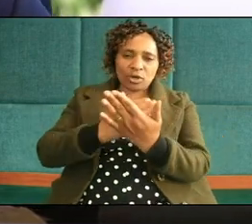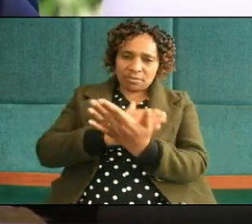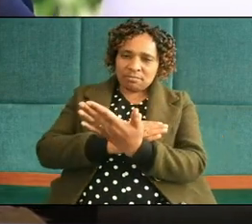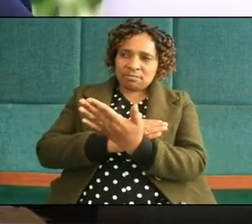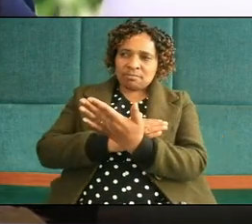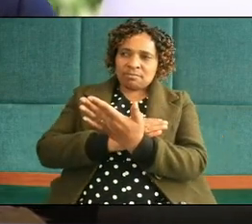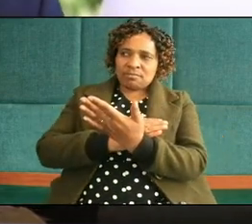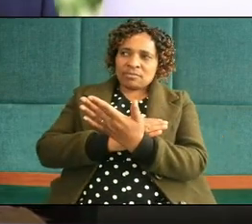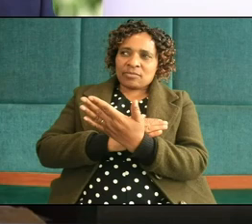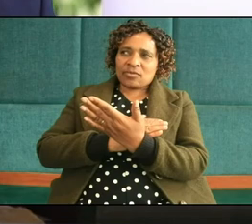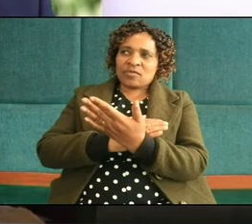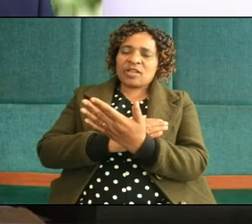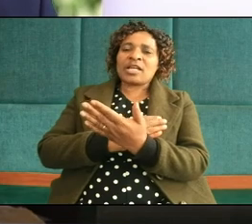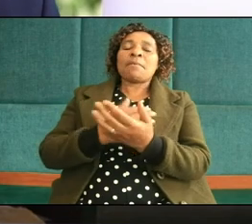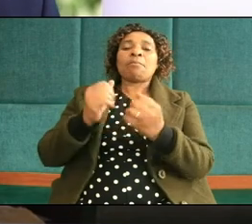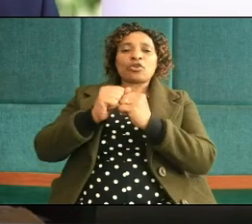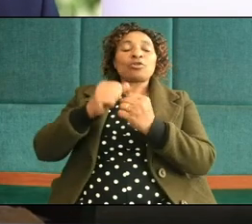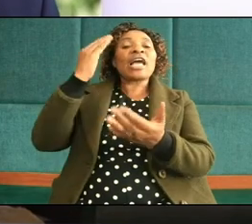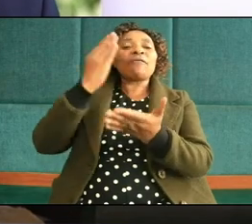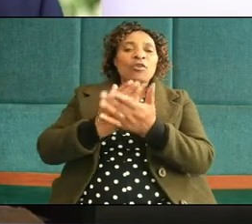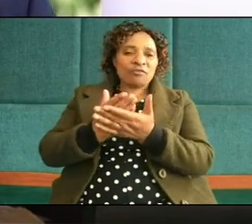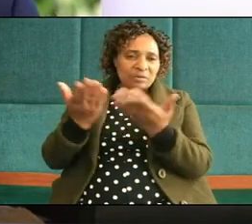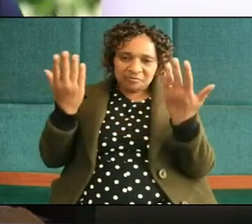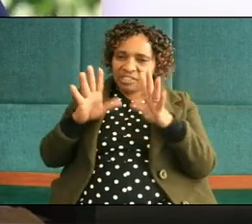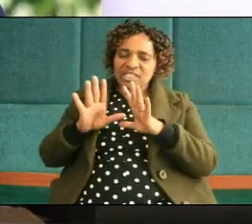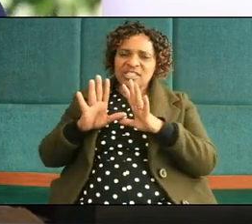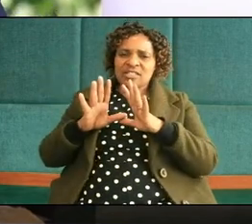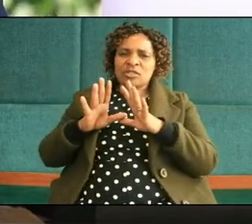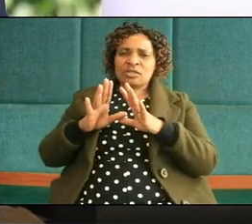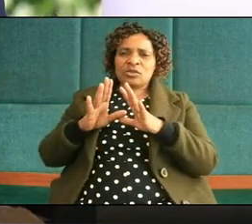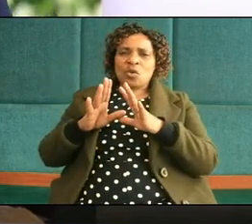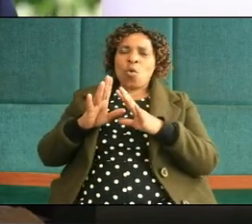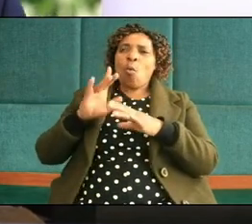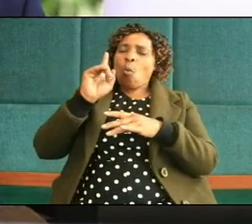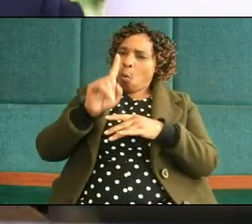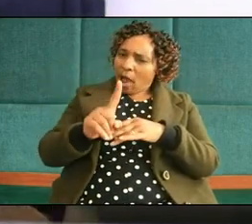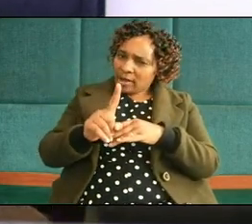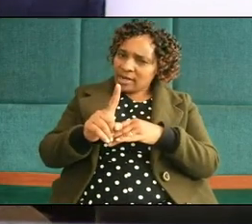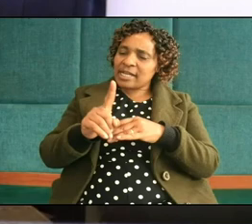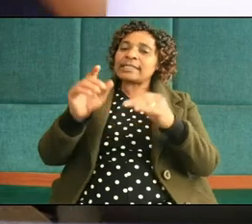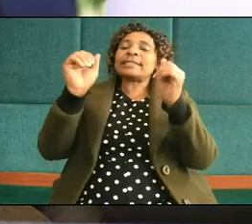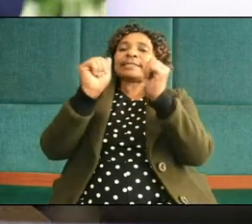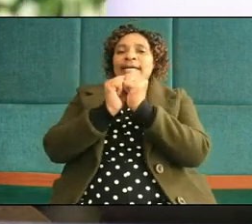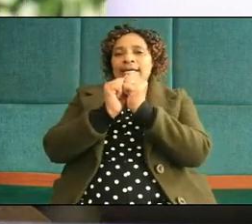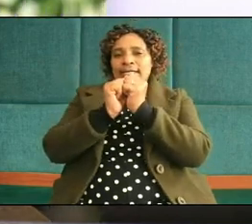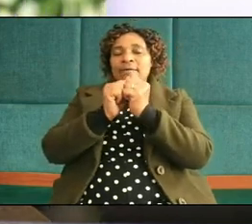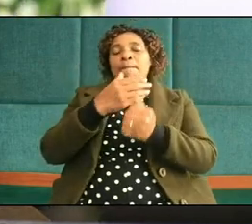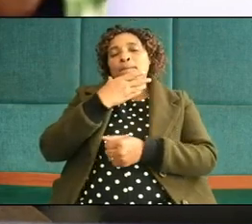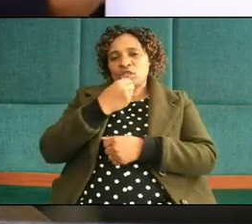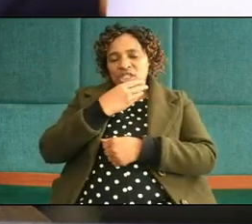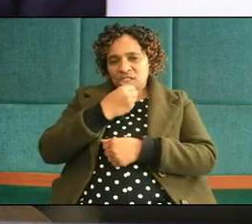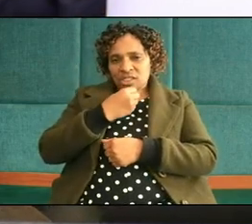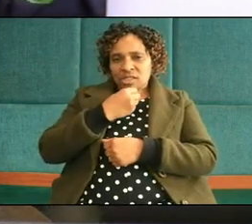and the research they have confirmed it one in ten boys